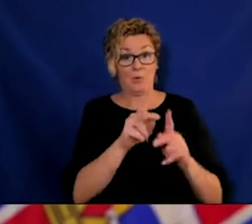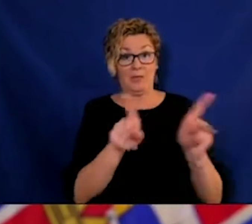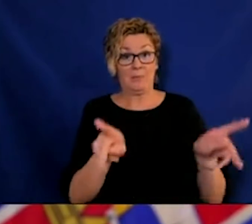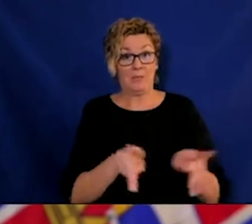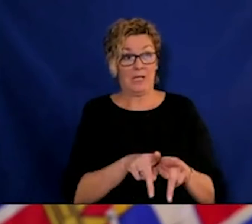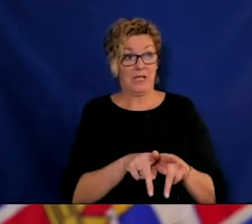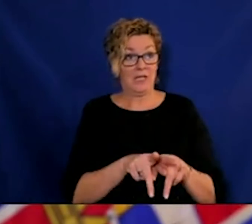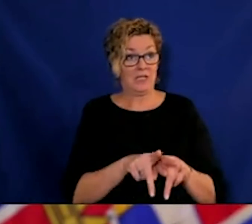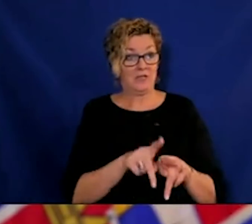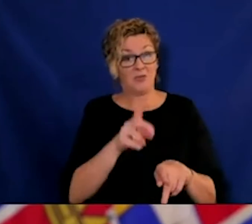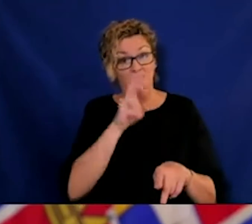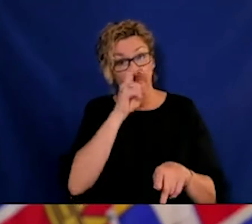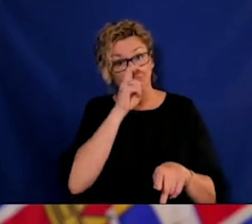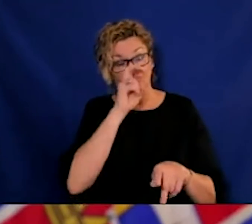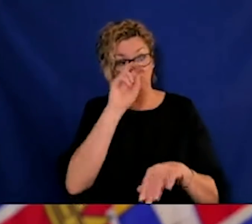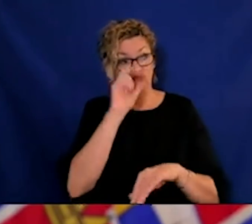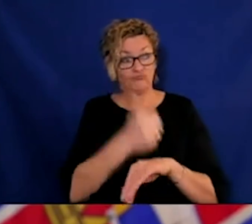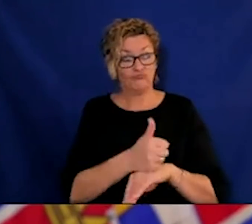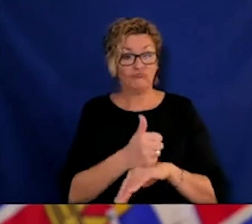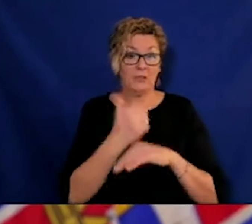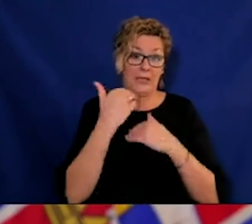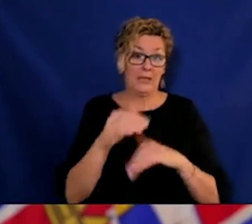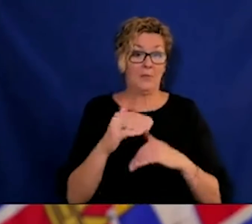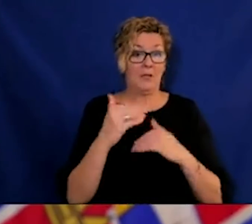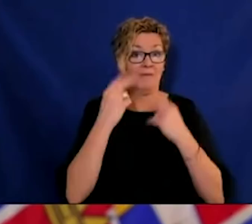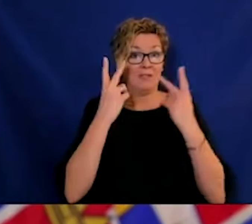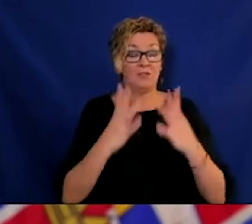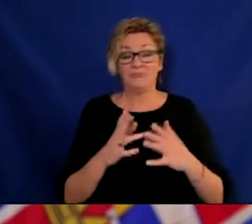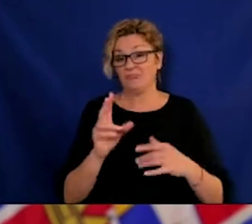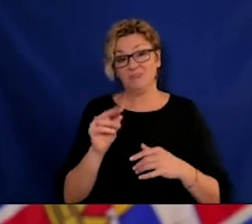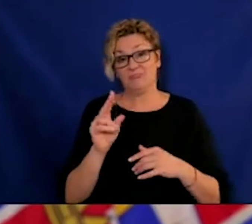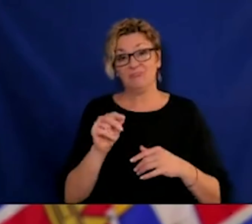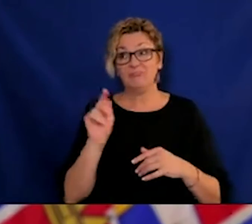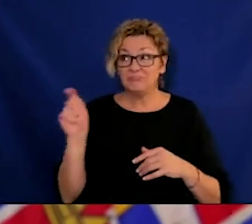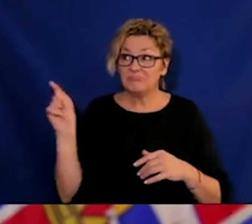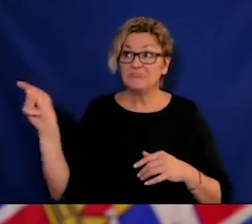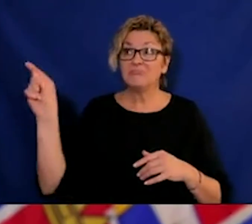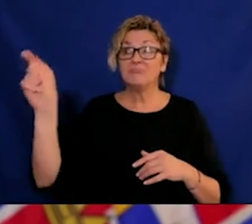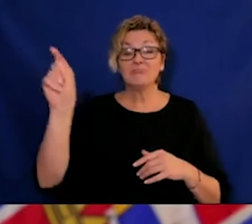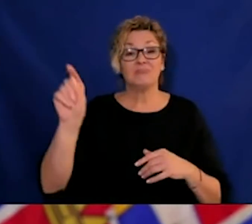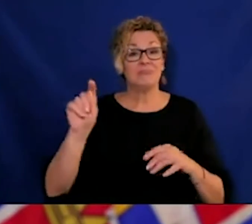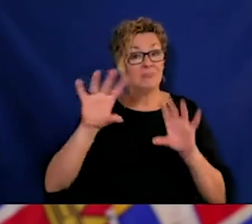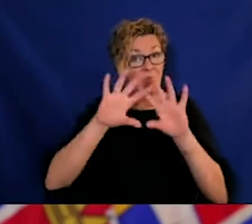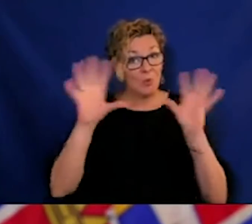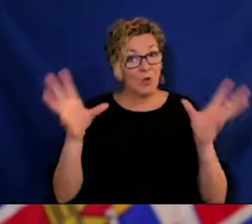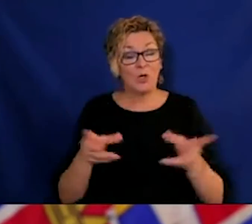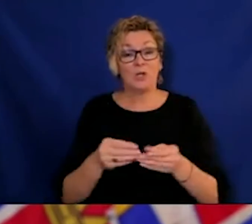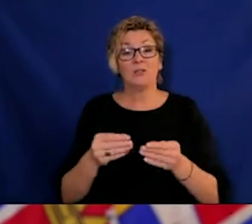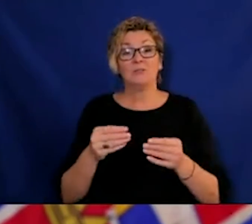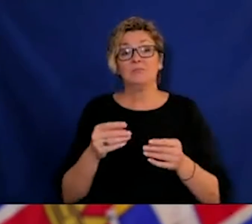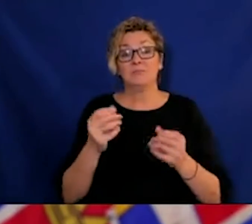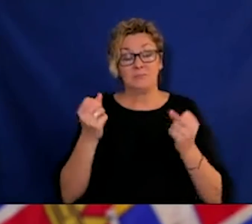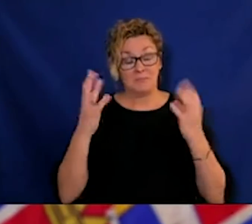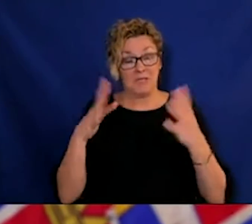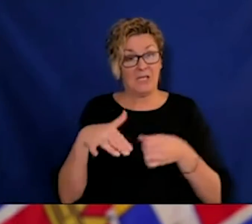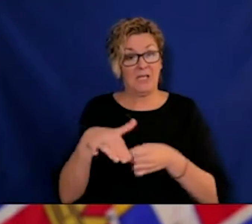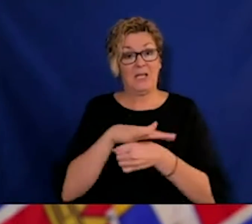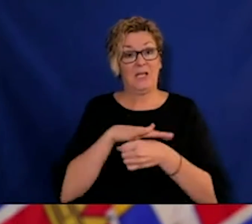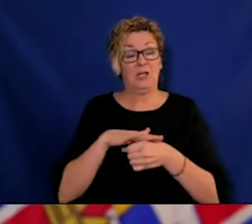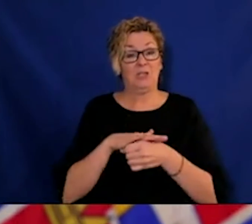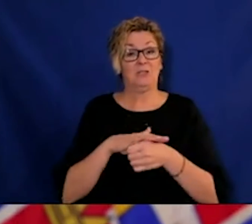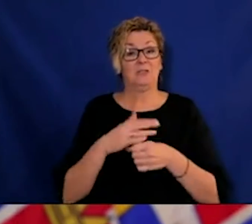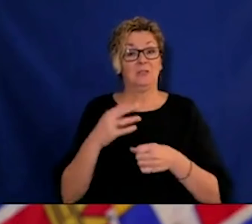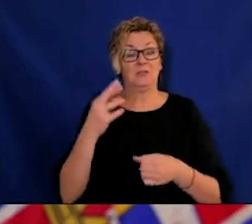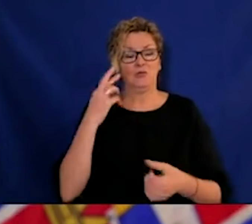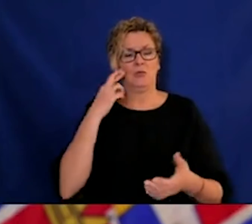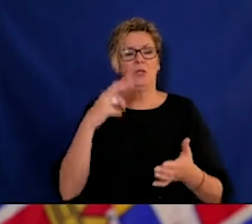the world, that communal settings like this, where we need workers to care for people, are risky settings